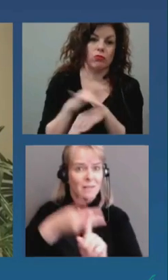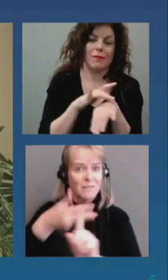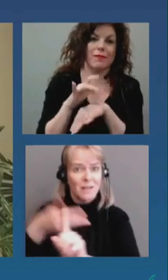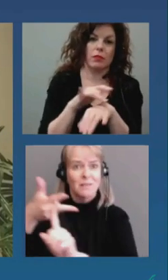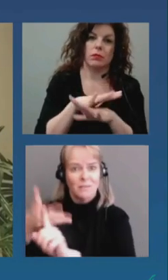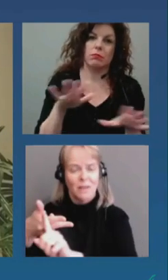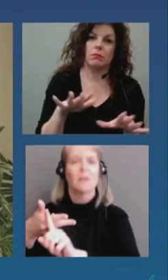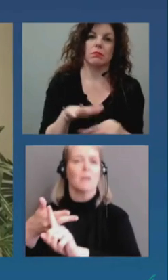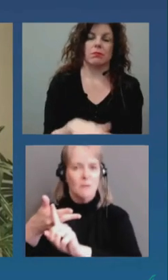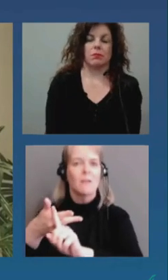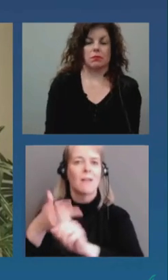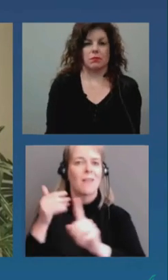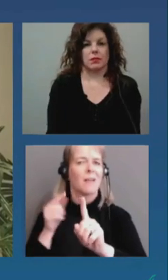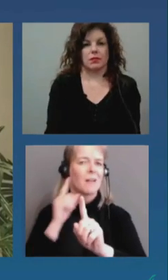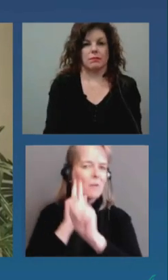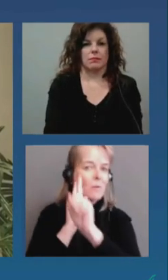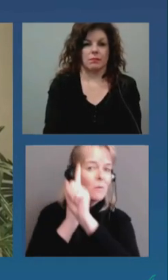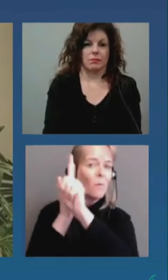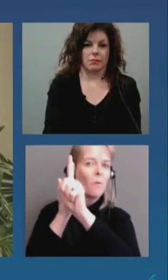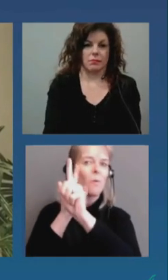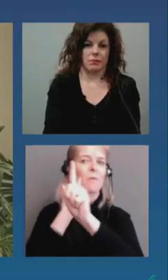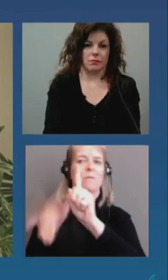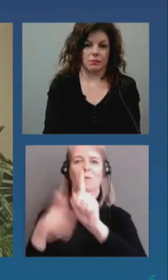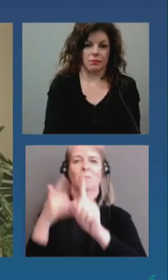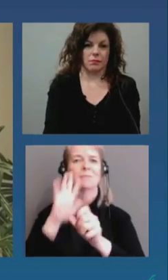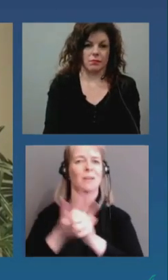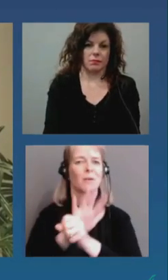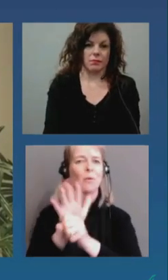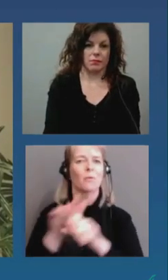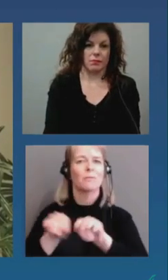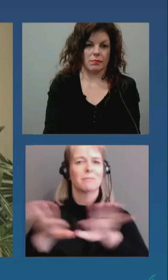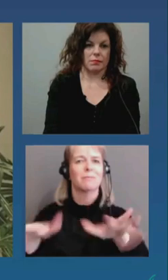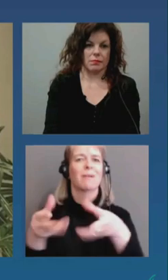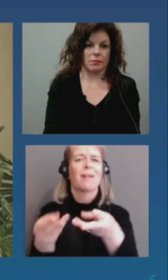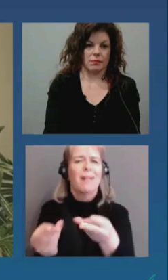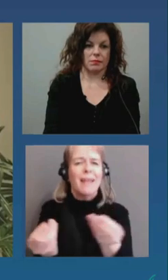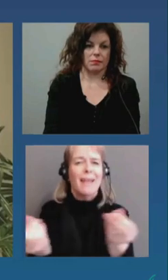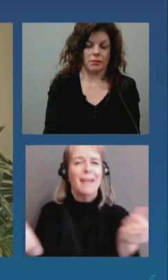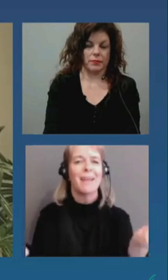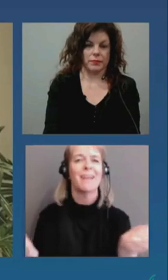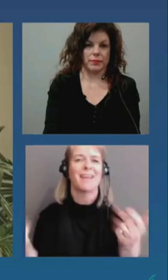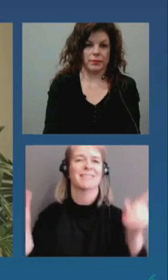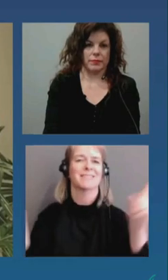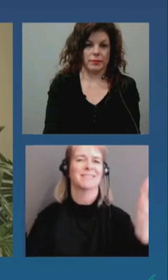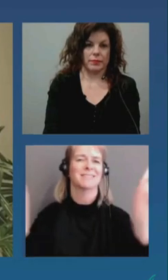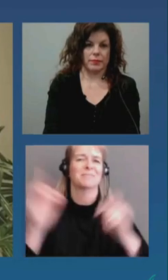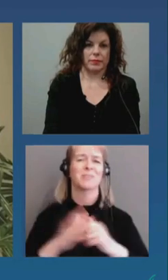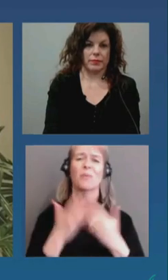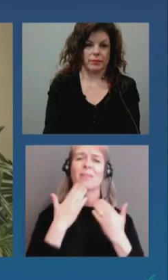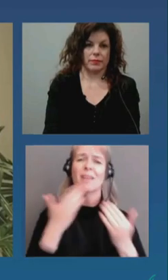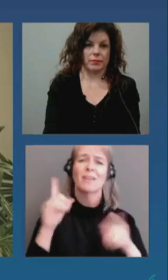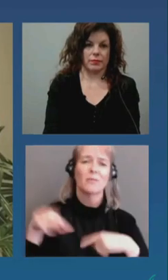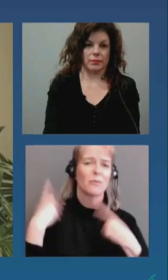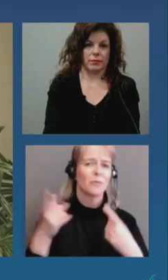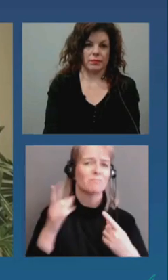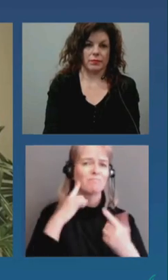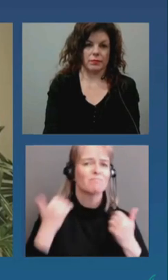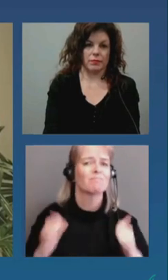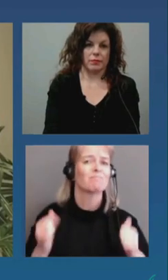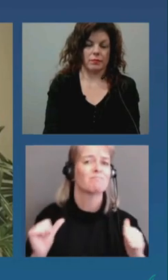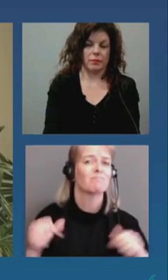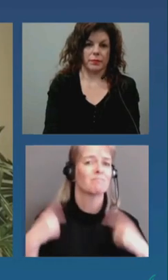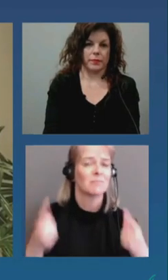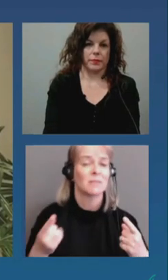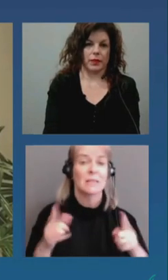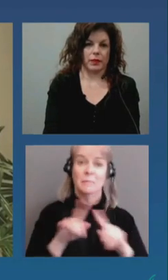pandemic to an end. So I want to thank everyone for their efforts today. In the meantime, I urge everyone to please continue to stay at